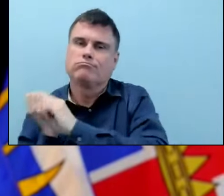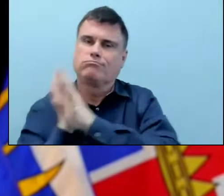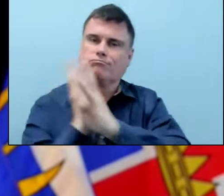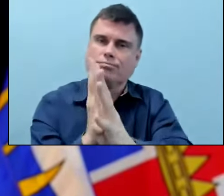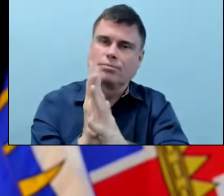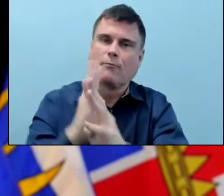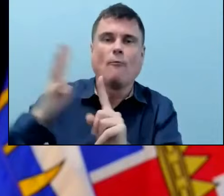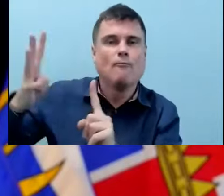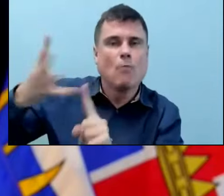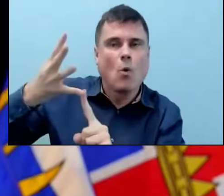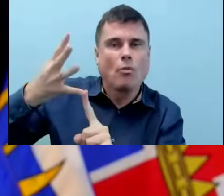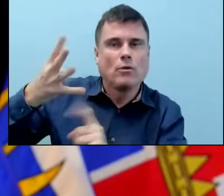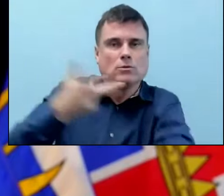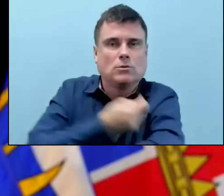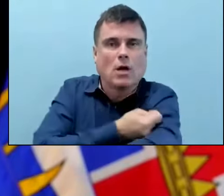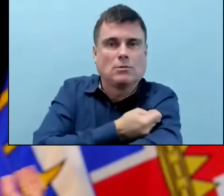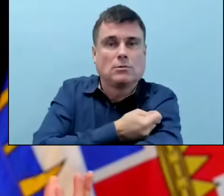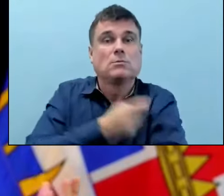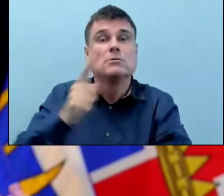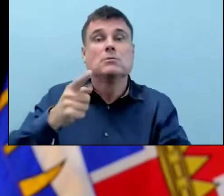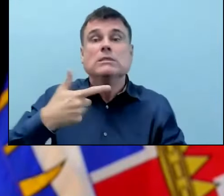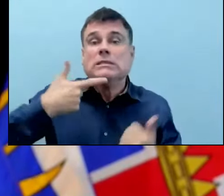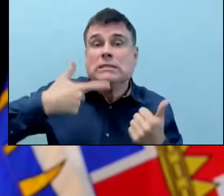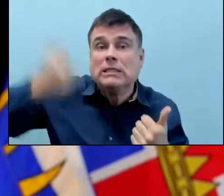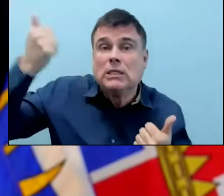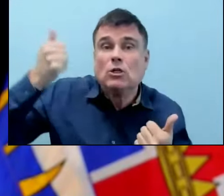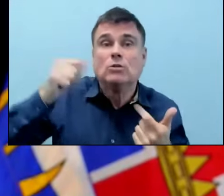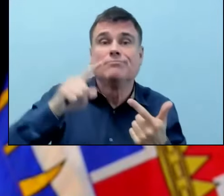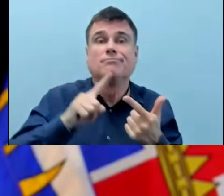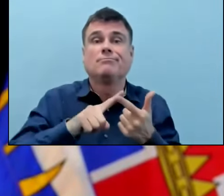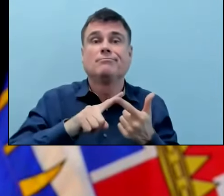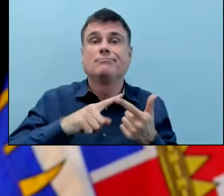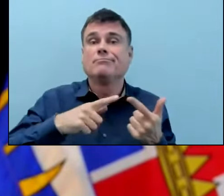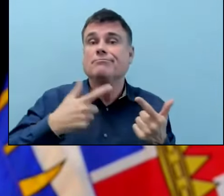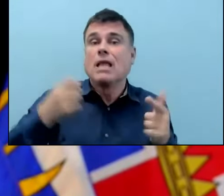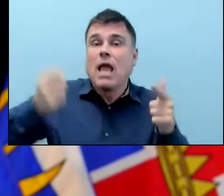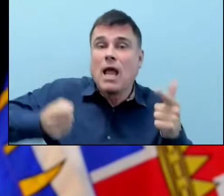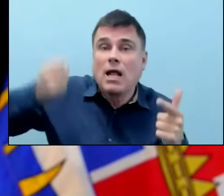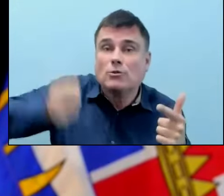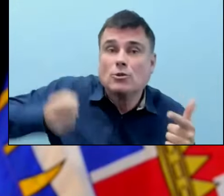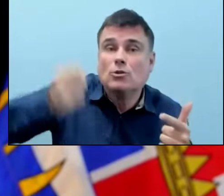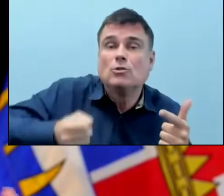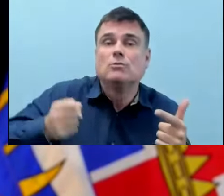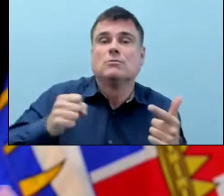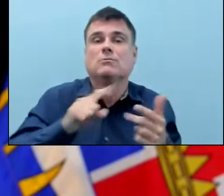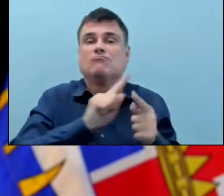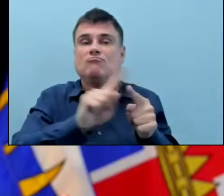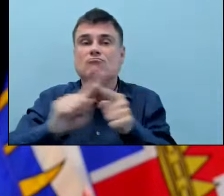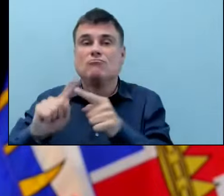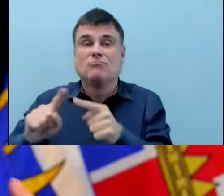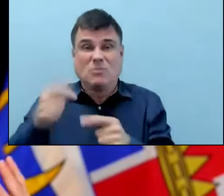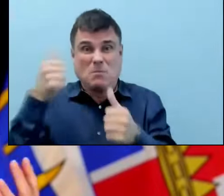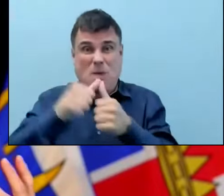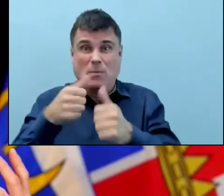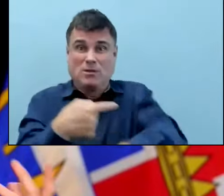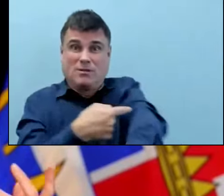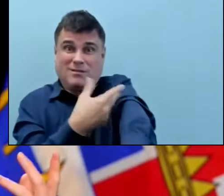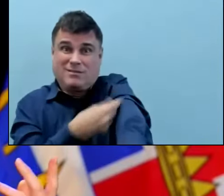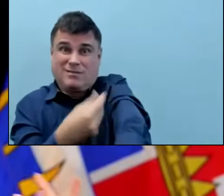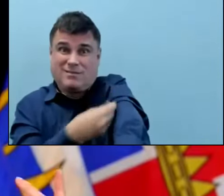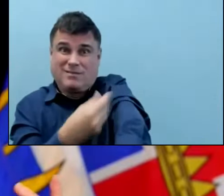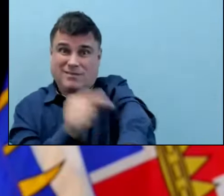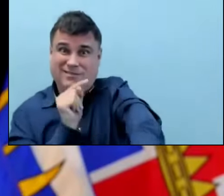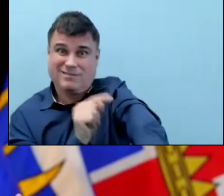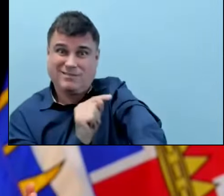also say that when we look at our seroprevalence that I presented and it shows a high rate of exposure to the virus in our